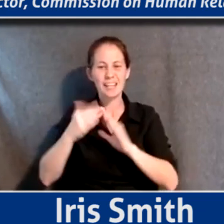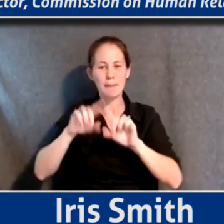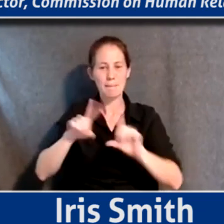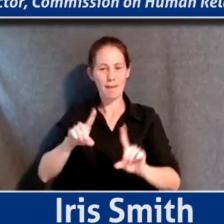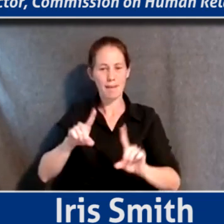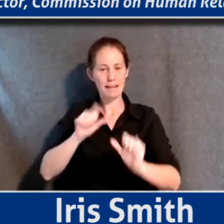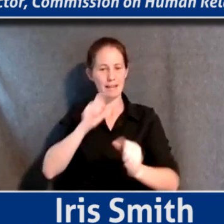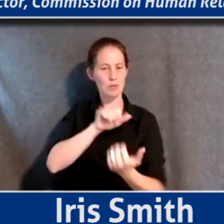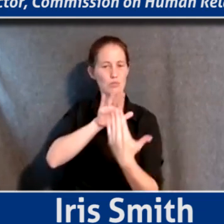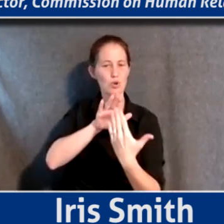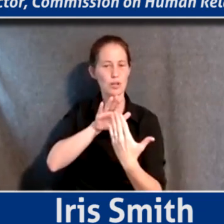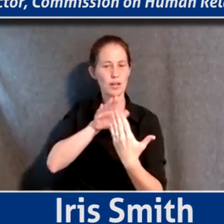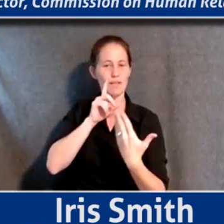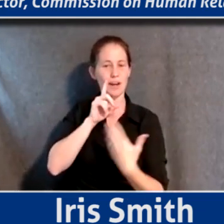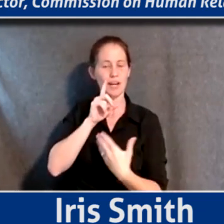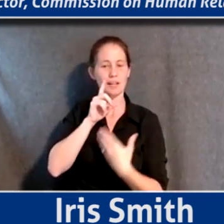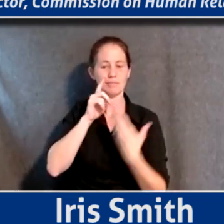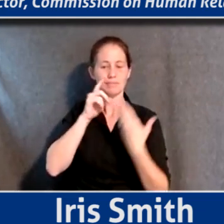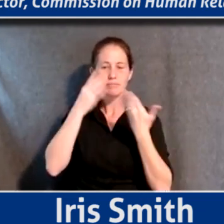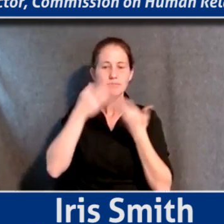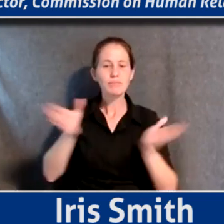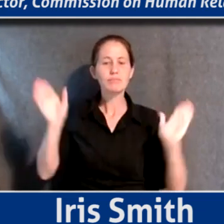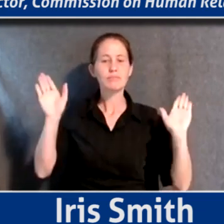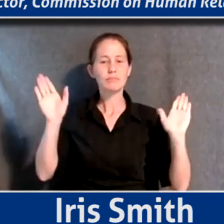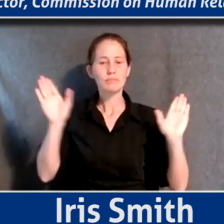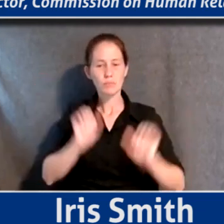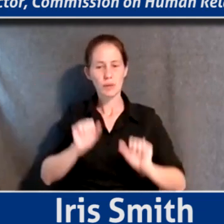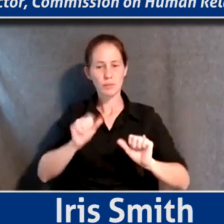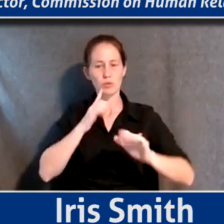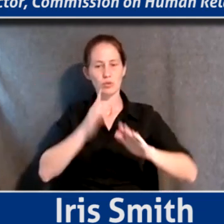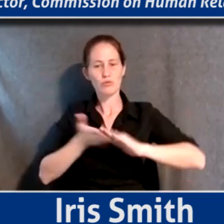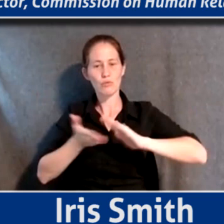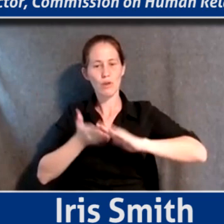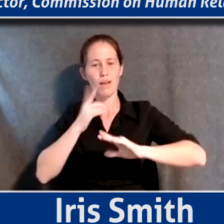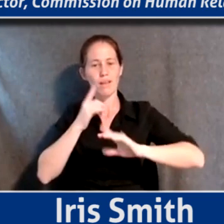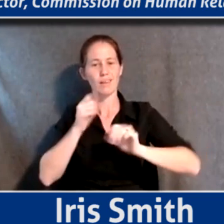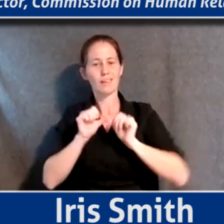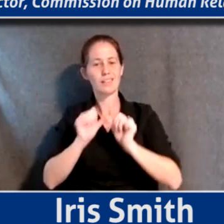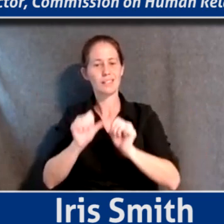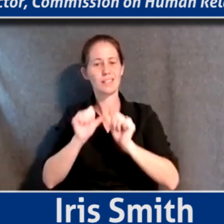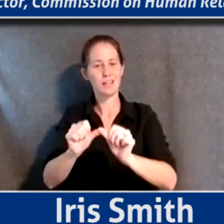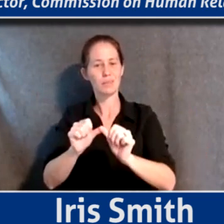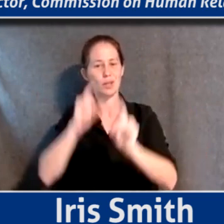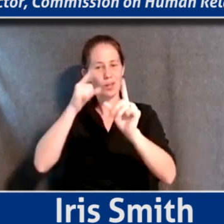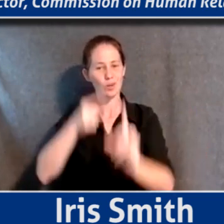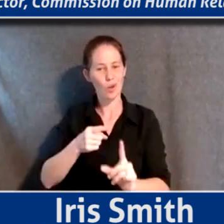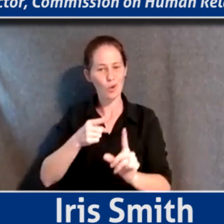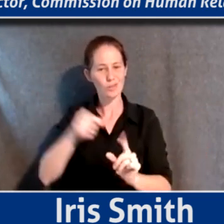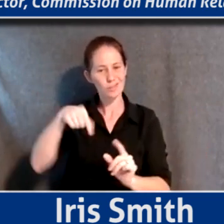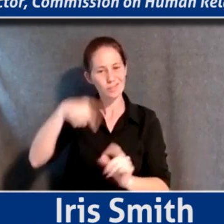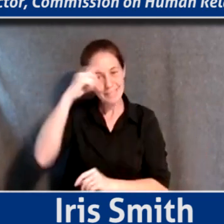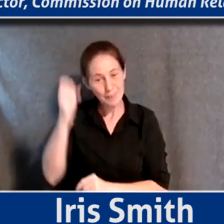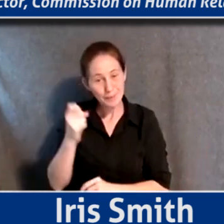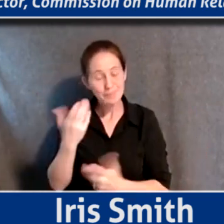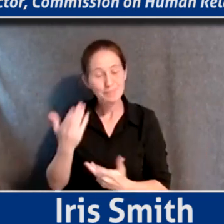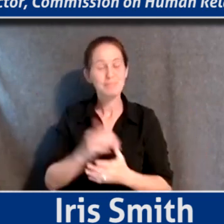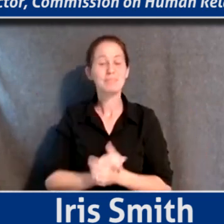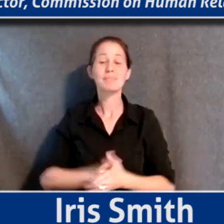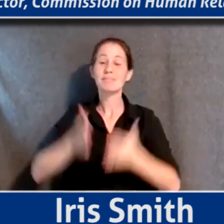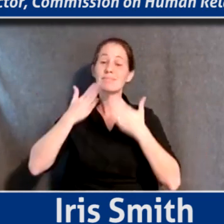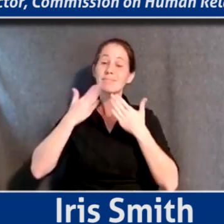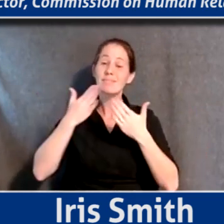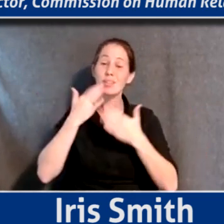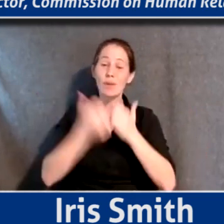very objective way to run the Sustainable Development Goals work this summer. Wonderful. Thank you so much to each